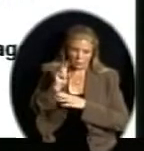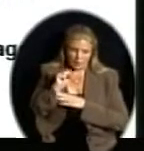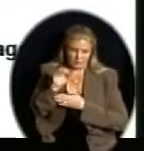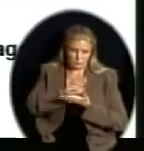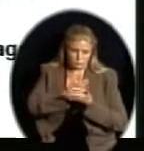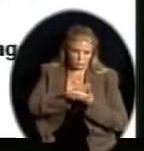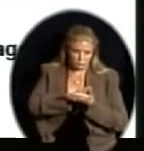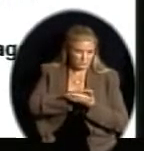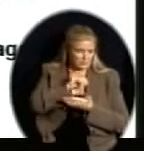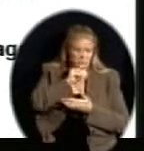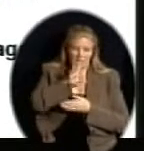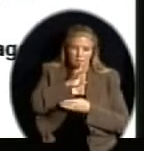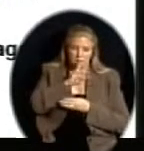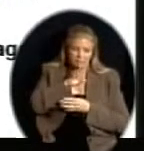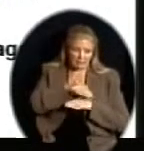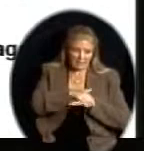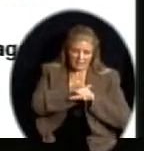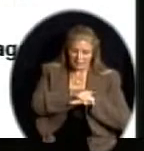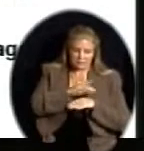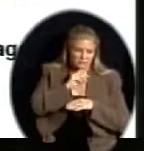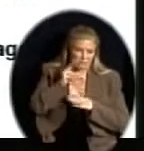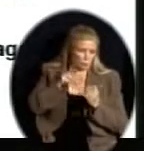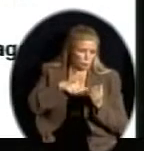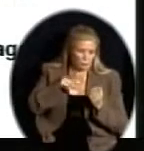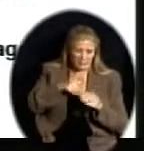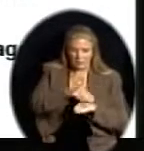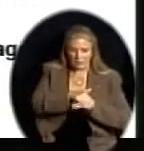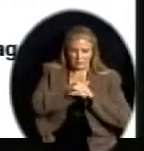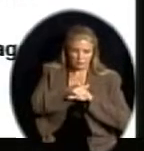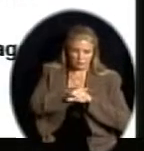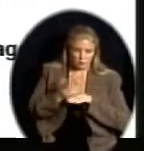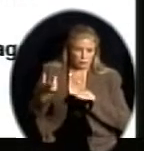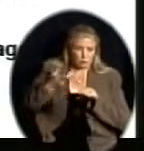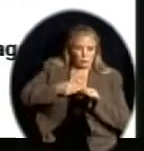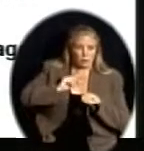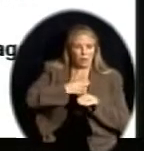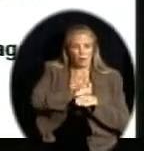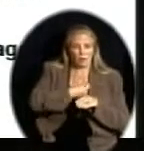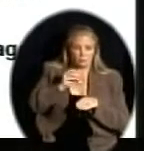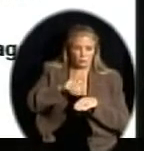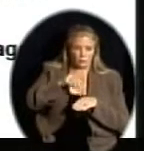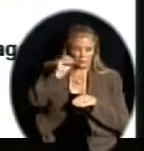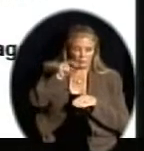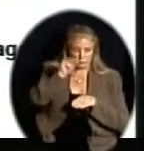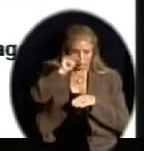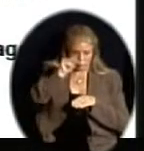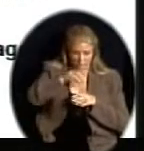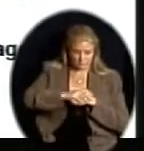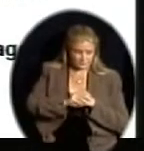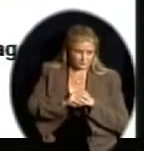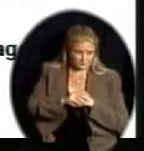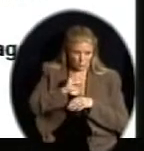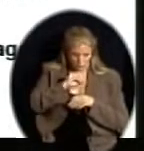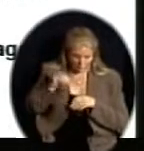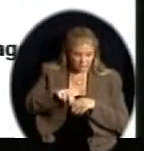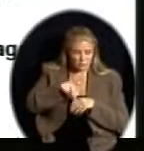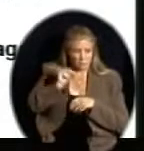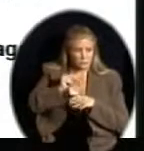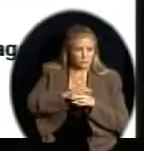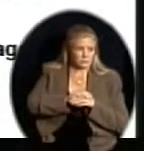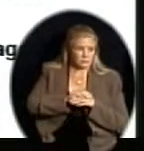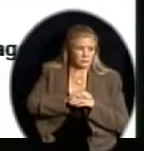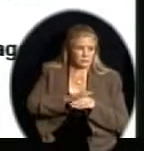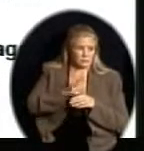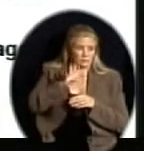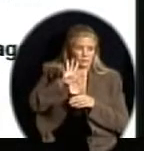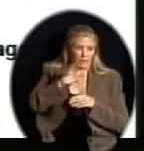student, certainly a non-English reader, and she came to join us in Olathe North. Throughout her school year last year, five of her seven